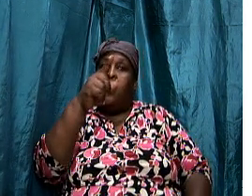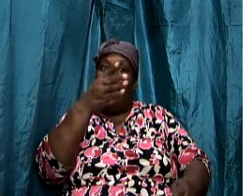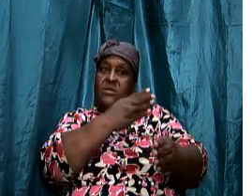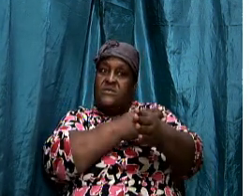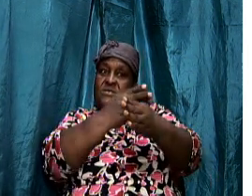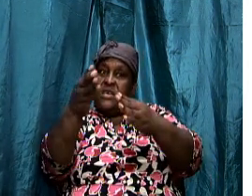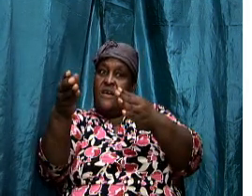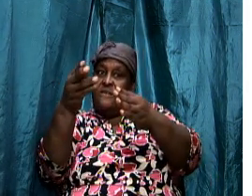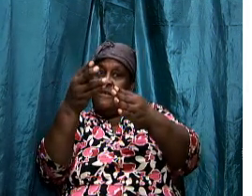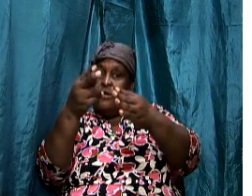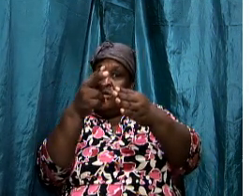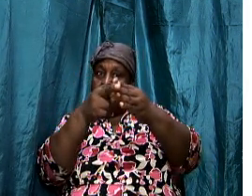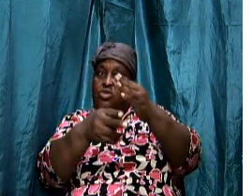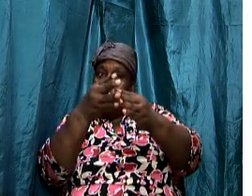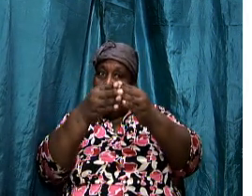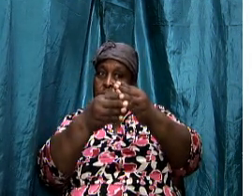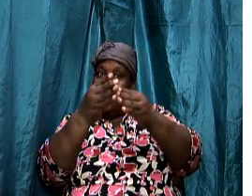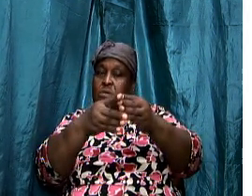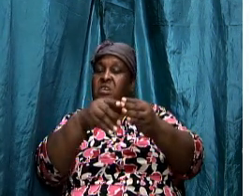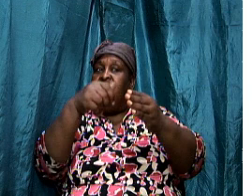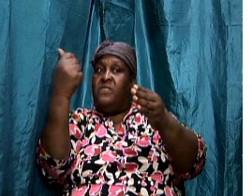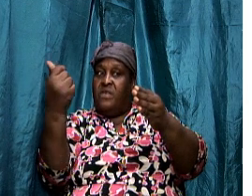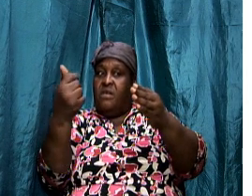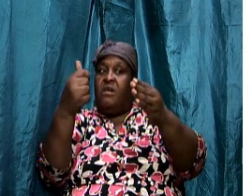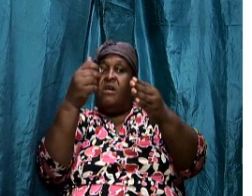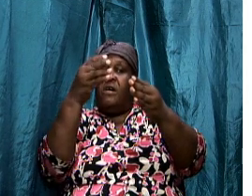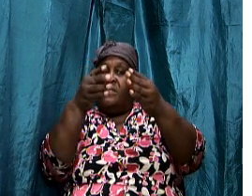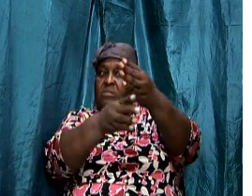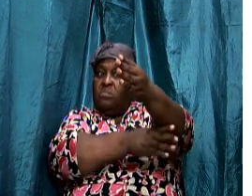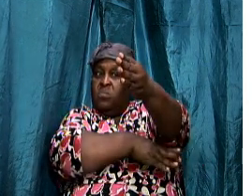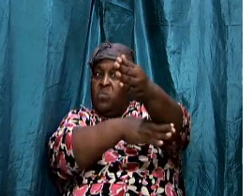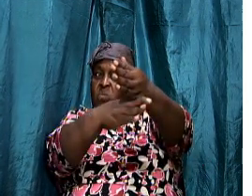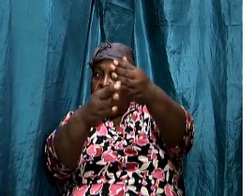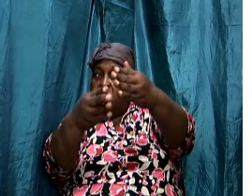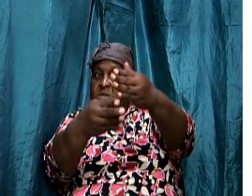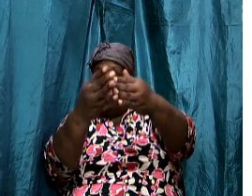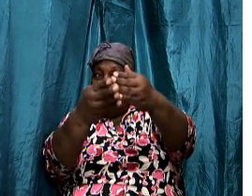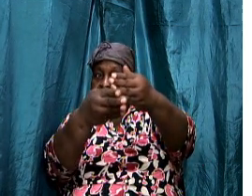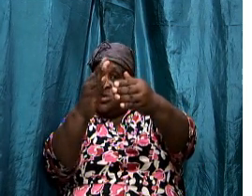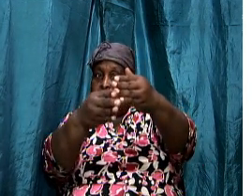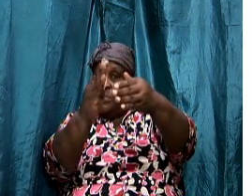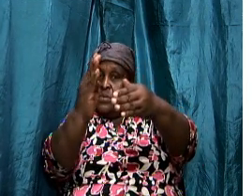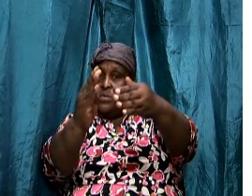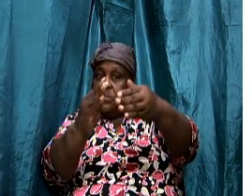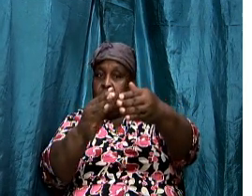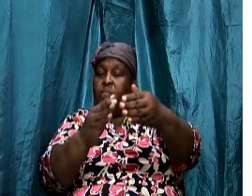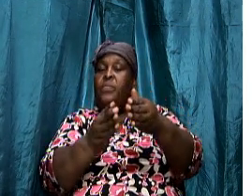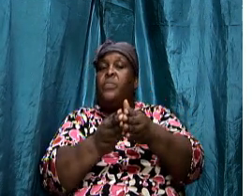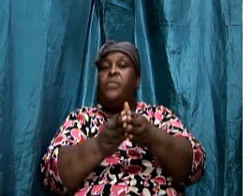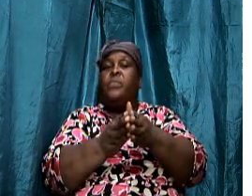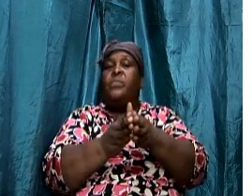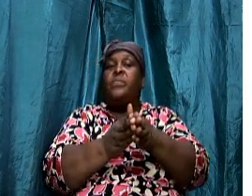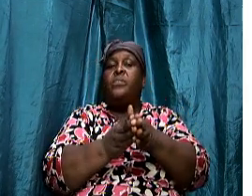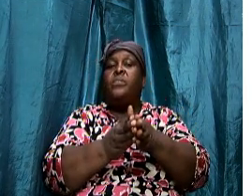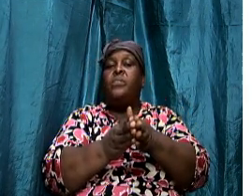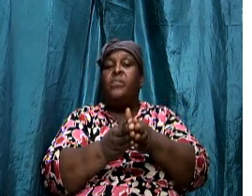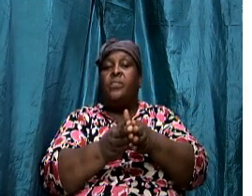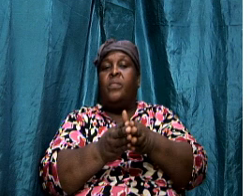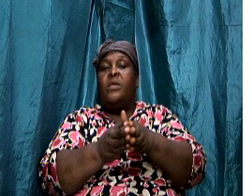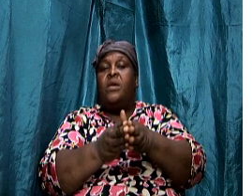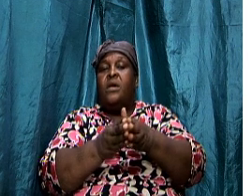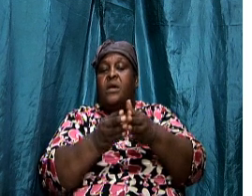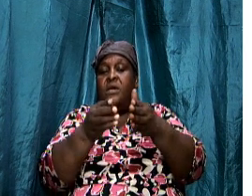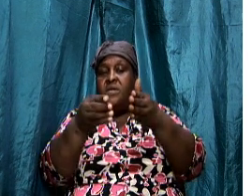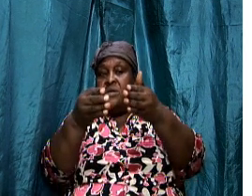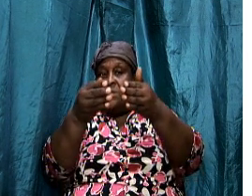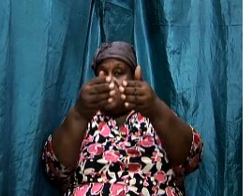sharpened, the other side sharpened, and then the tip